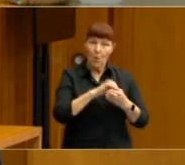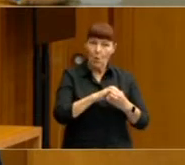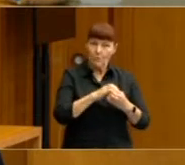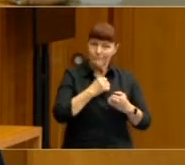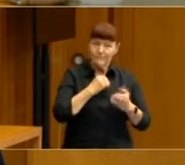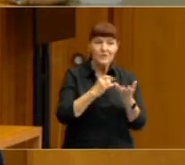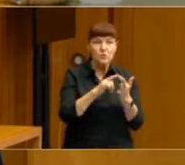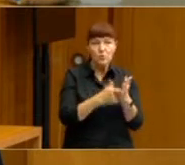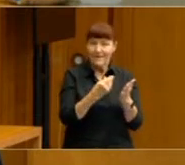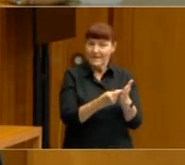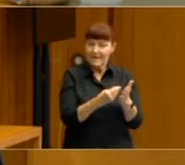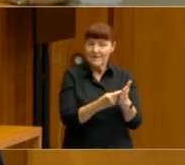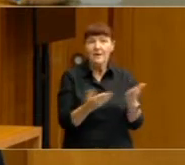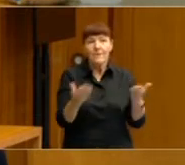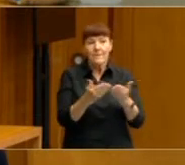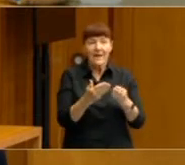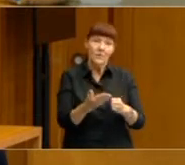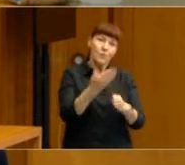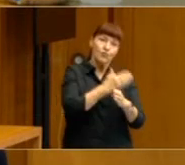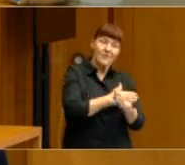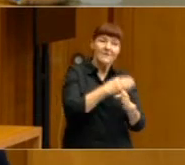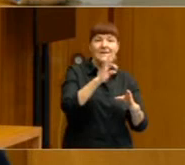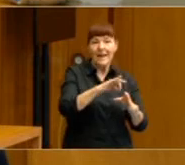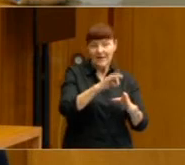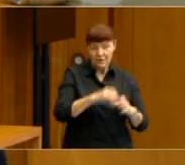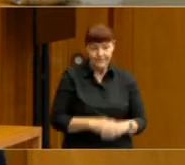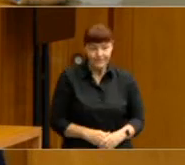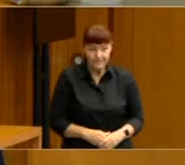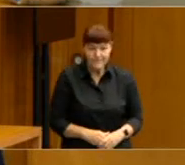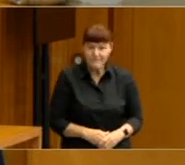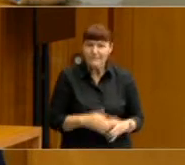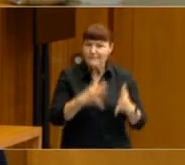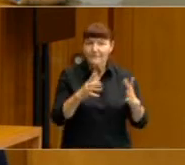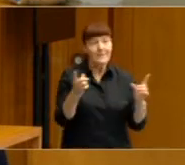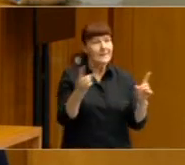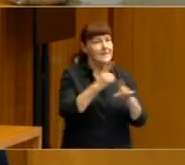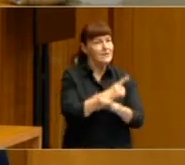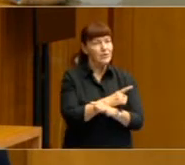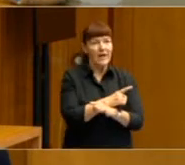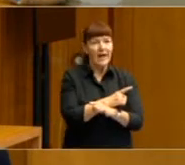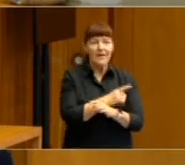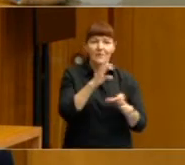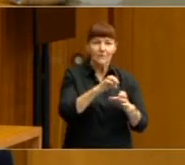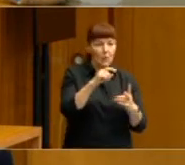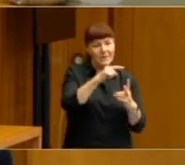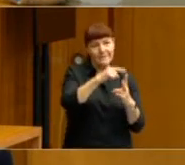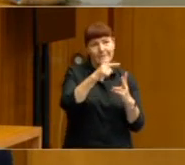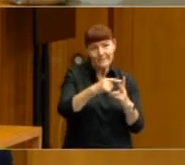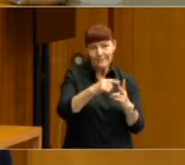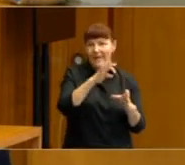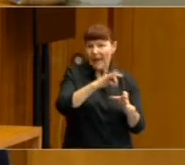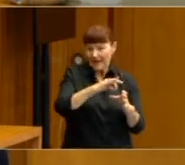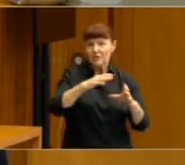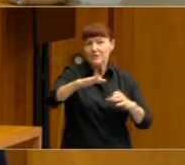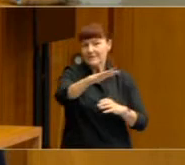funds compared to the previous election. So really quite a significant shift in votes between those two elections and